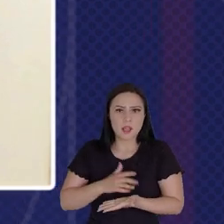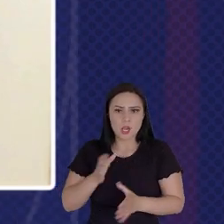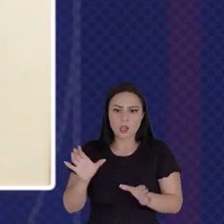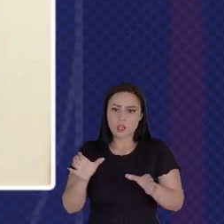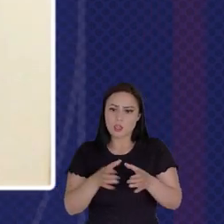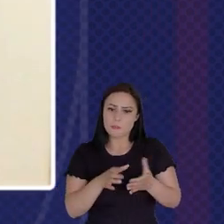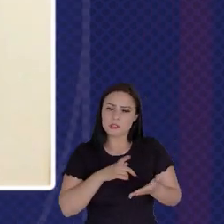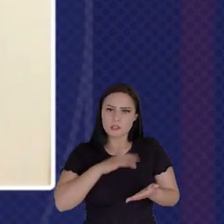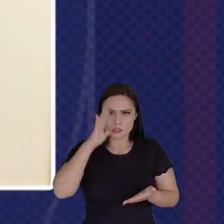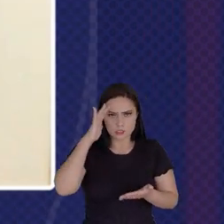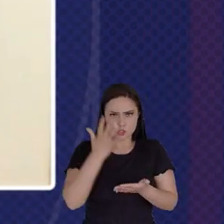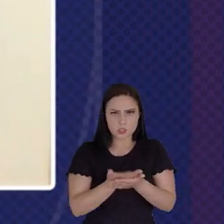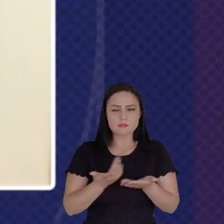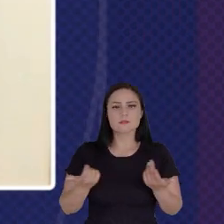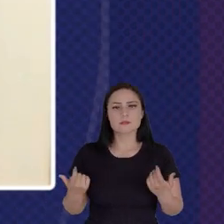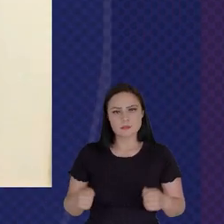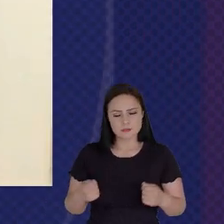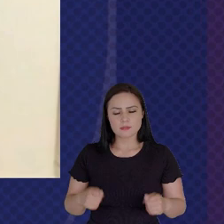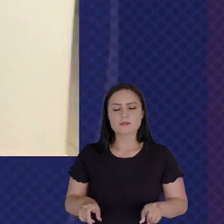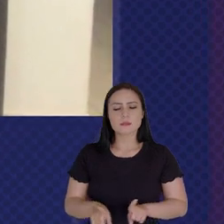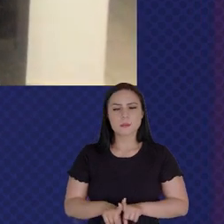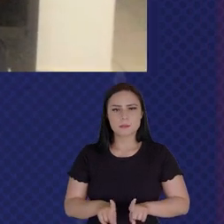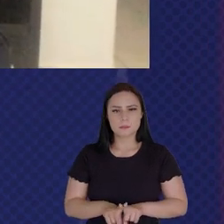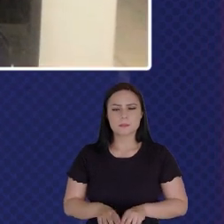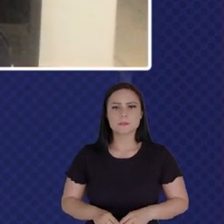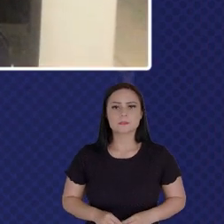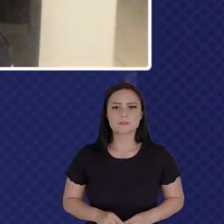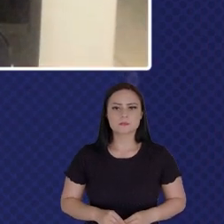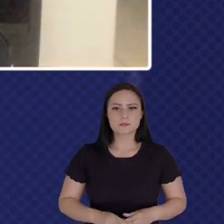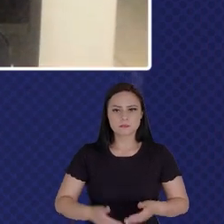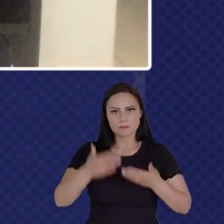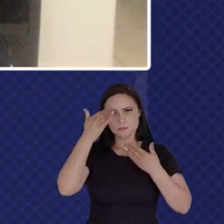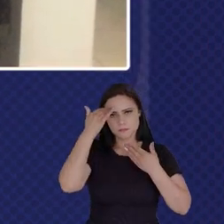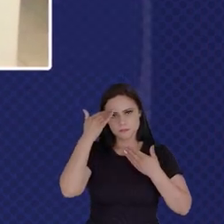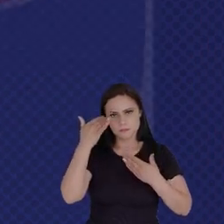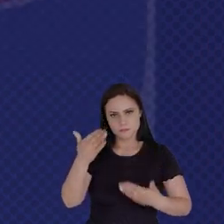As Well Great Thank You And